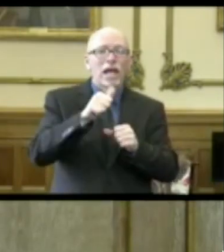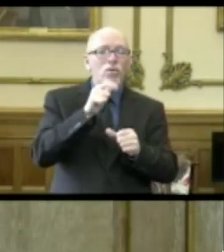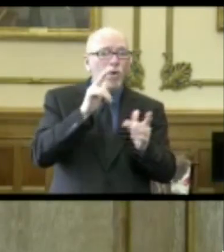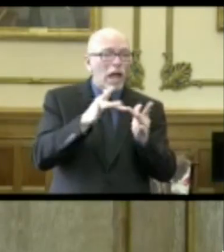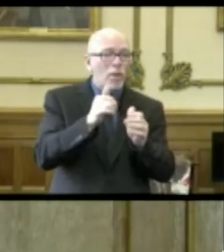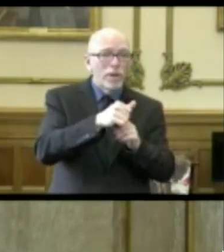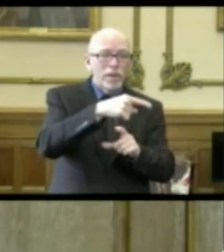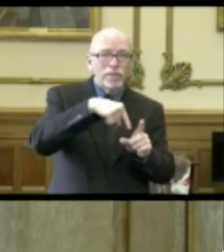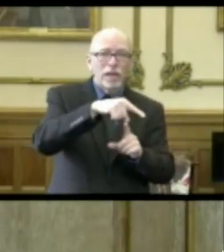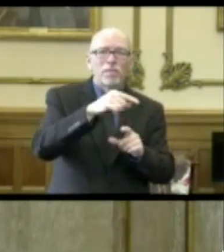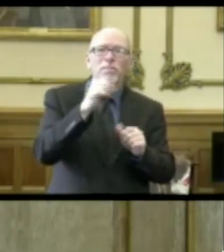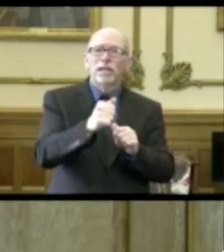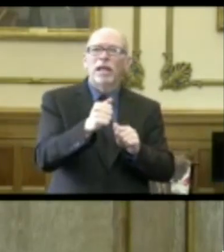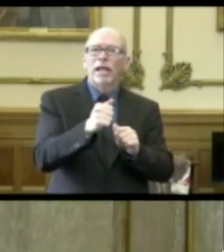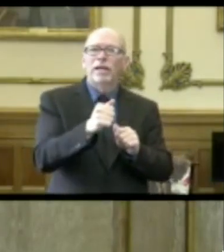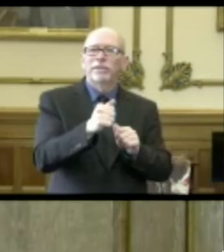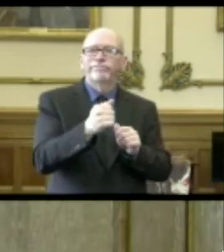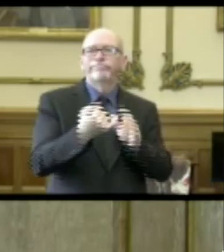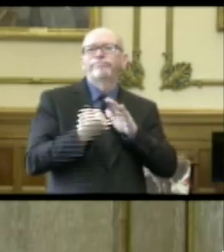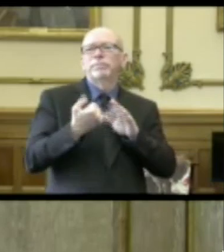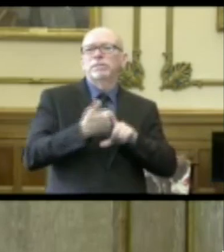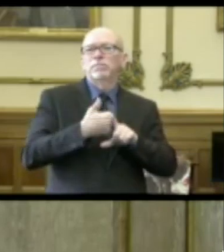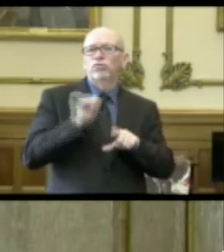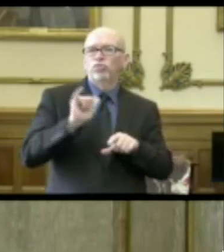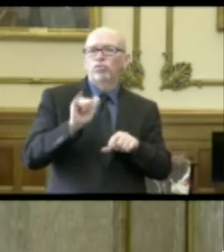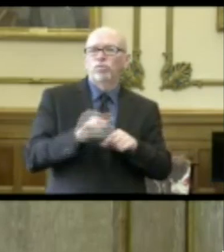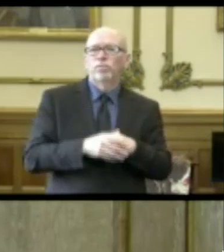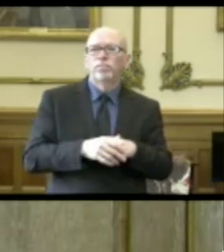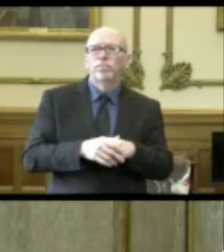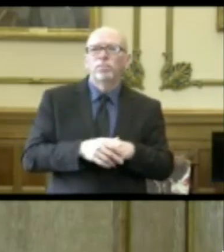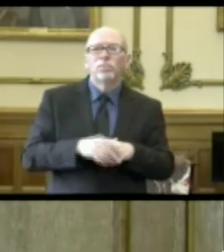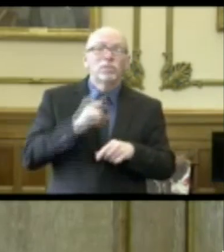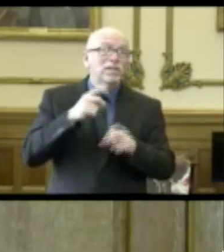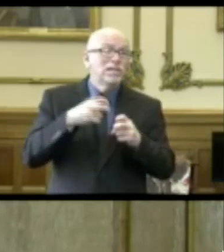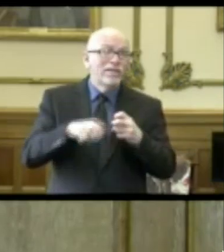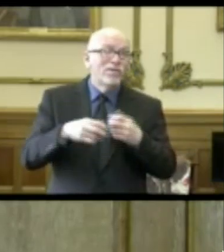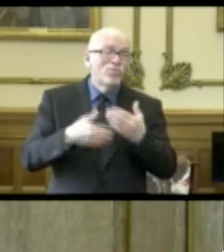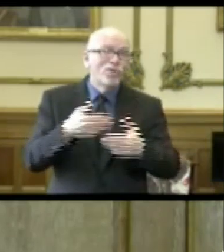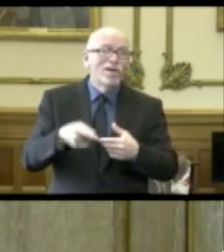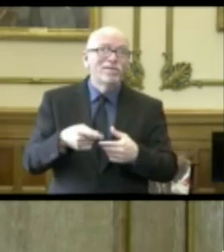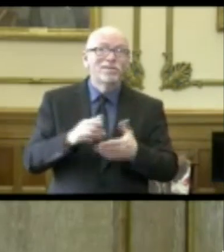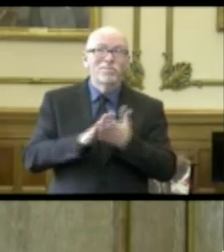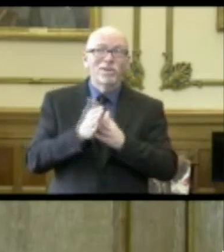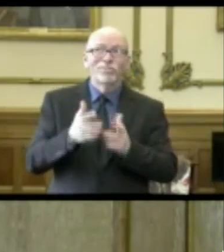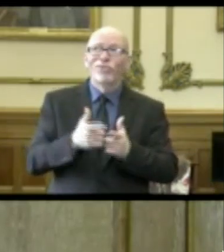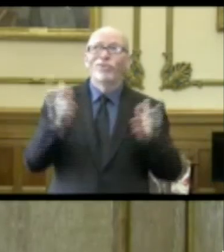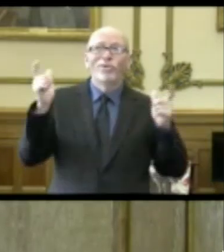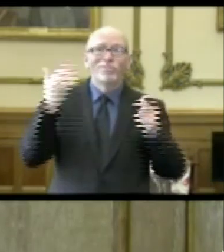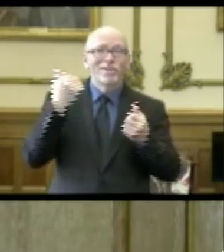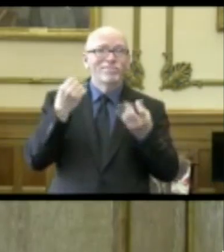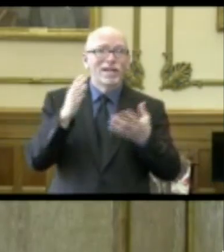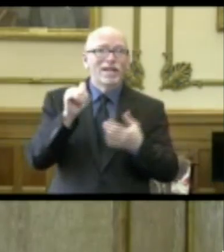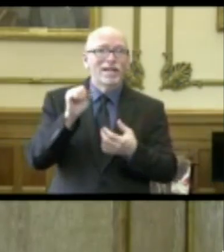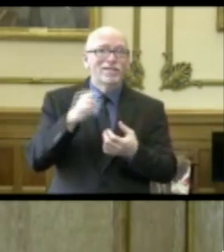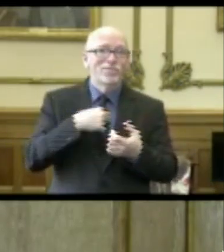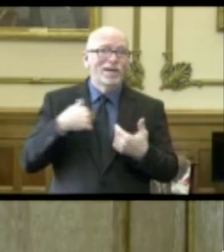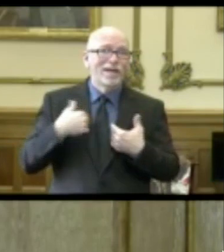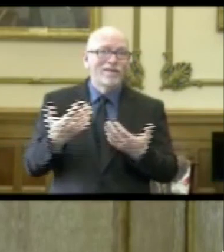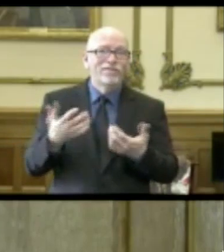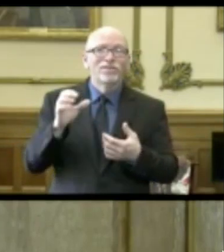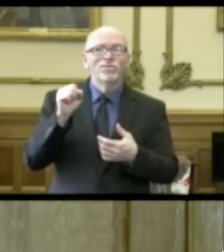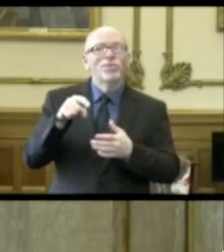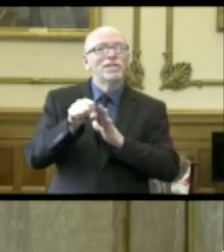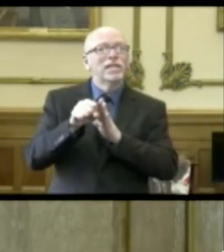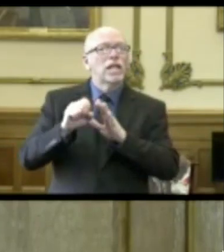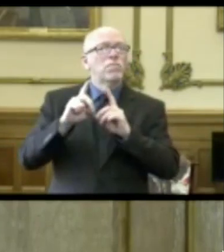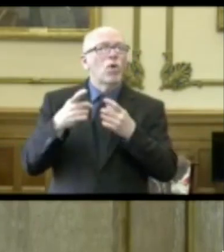in close contact quarantine. It is a very difficult process. It's become very large with the numbers of cases that we have and so State